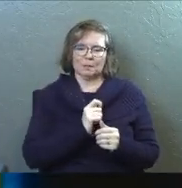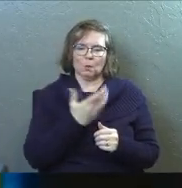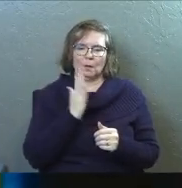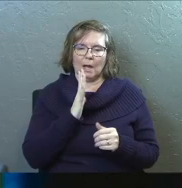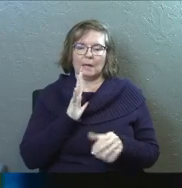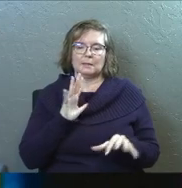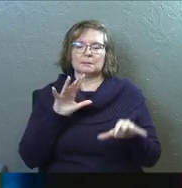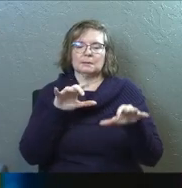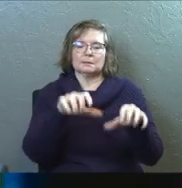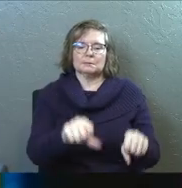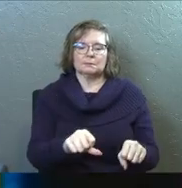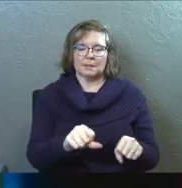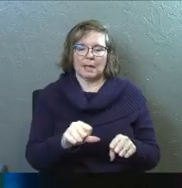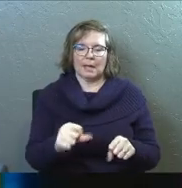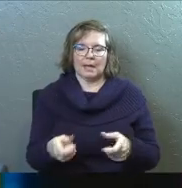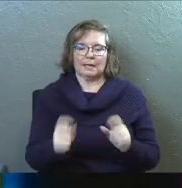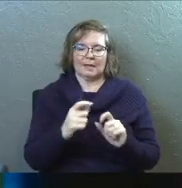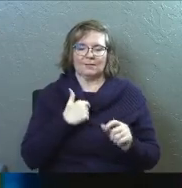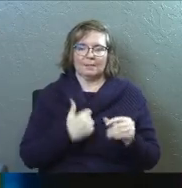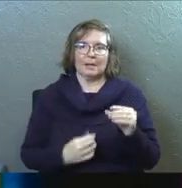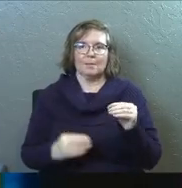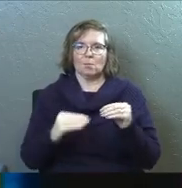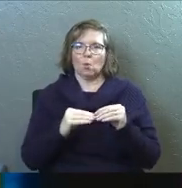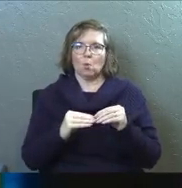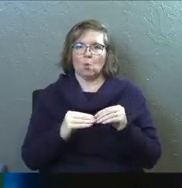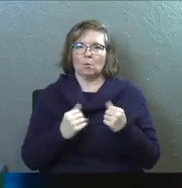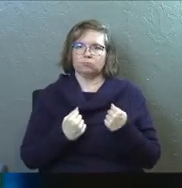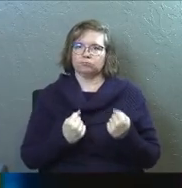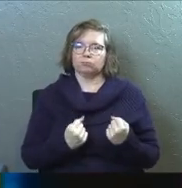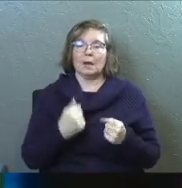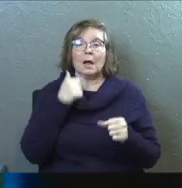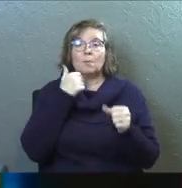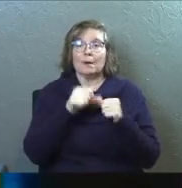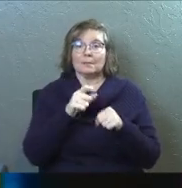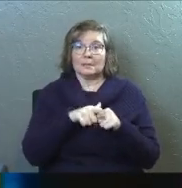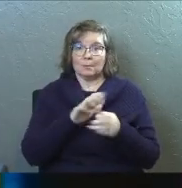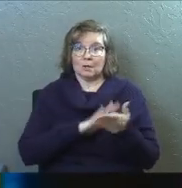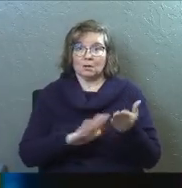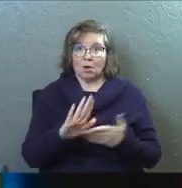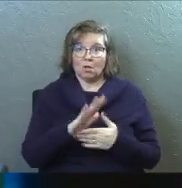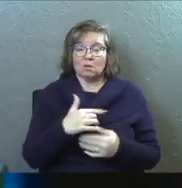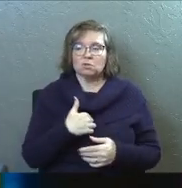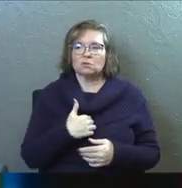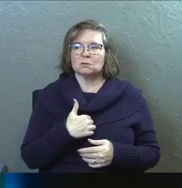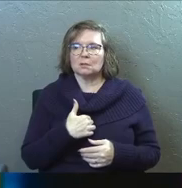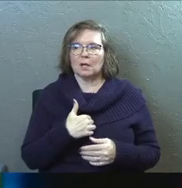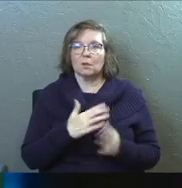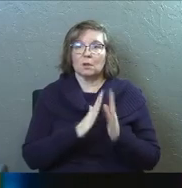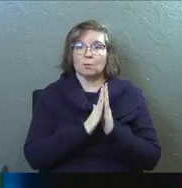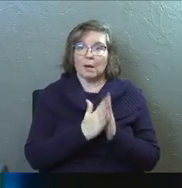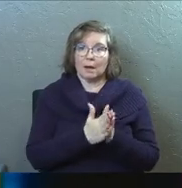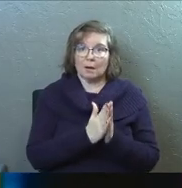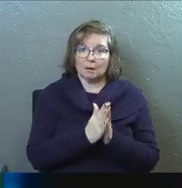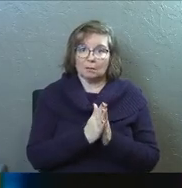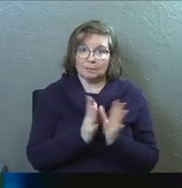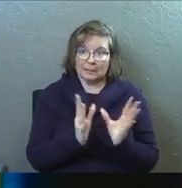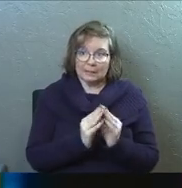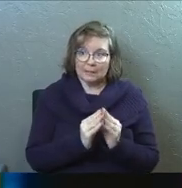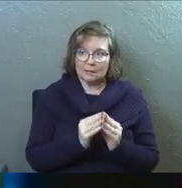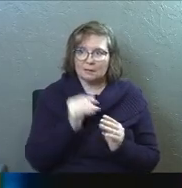has stepped in and filled me, given me extra. And I remember there was a time when I was in college and we were in this prayer meeting